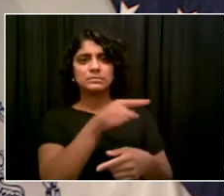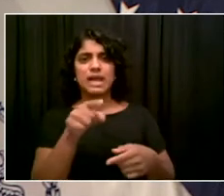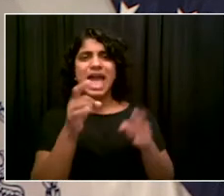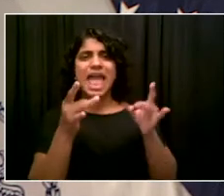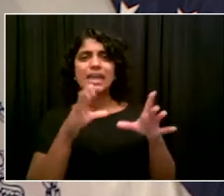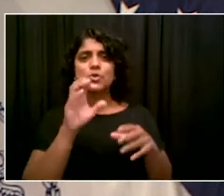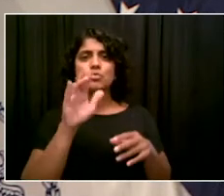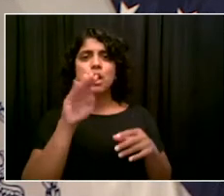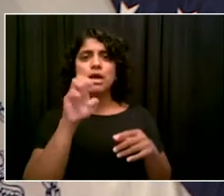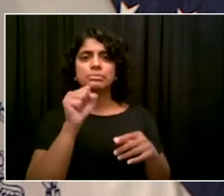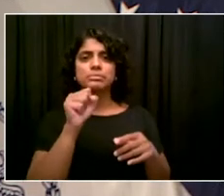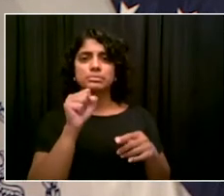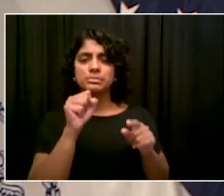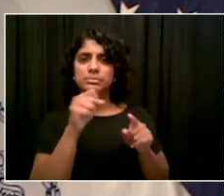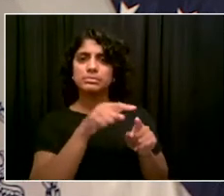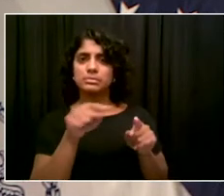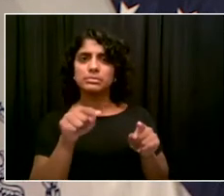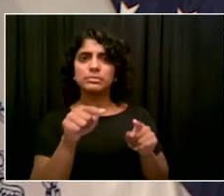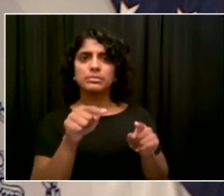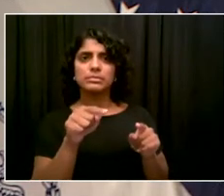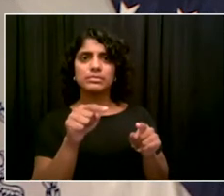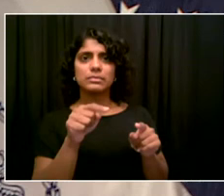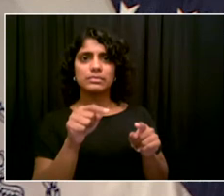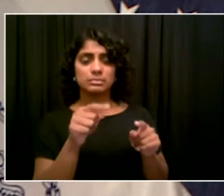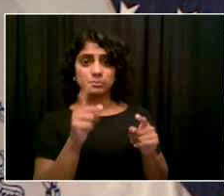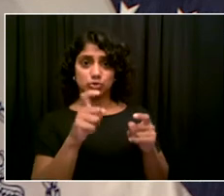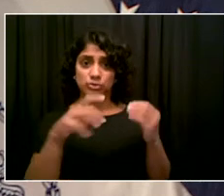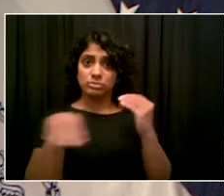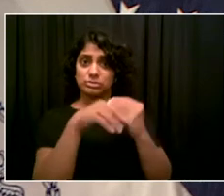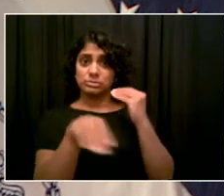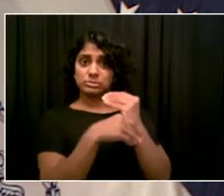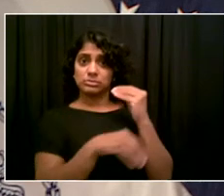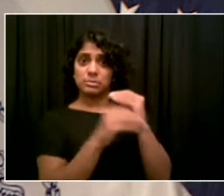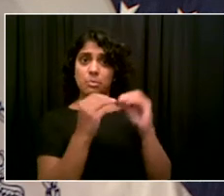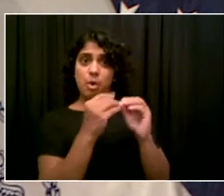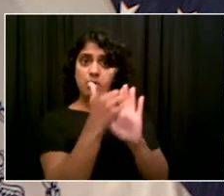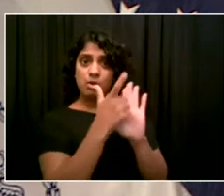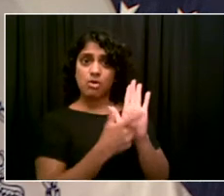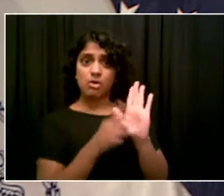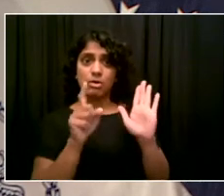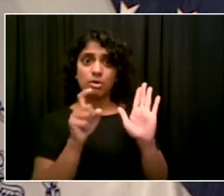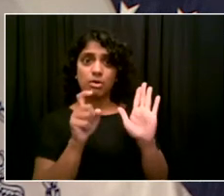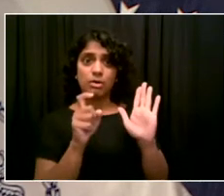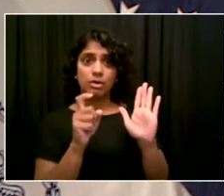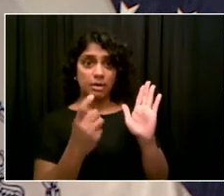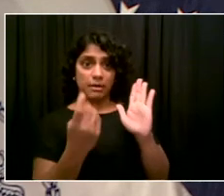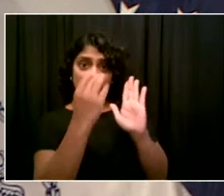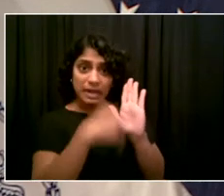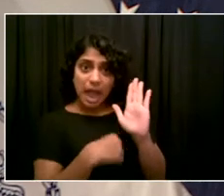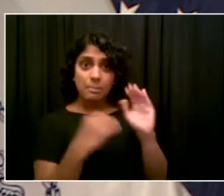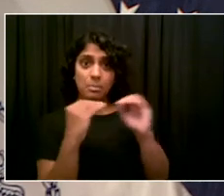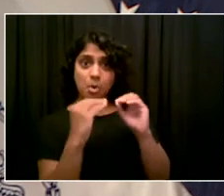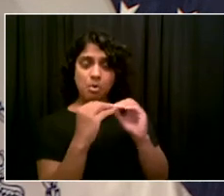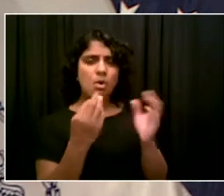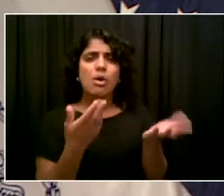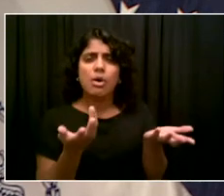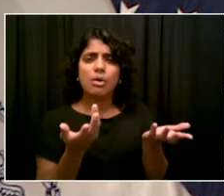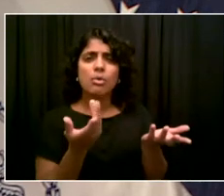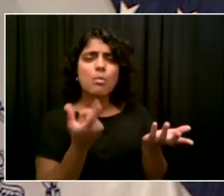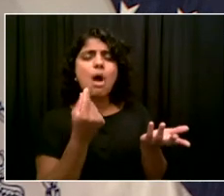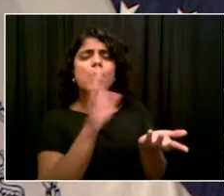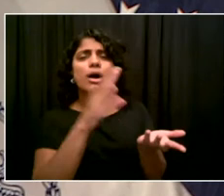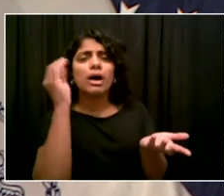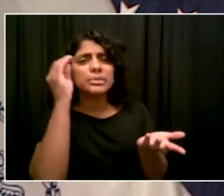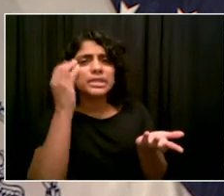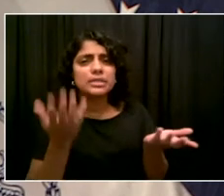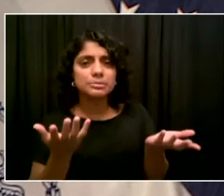member. He was a member of our team and did great work here in City Hall and has done great work in the Assembly. I think it's an idea that needs to